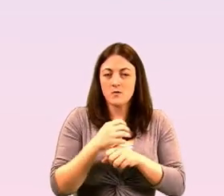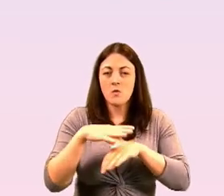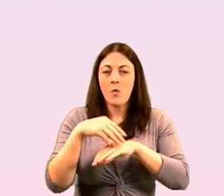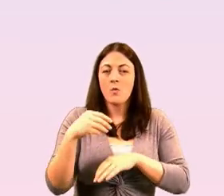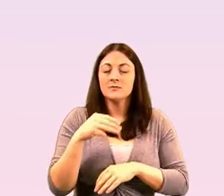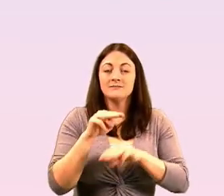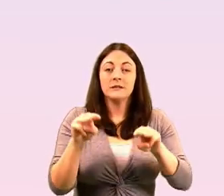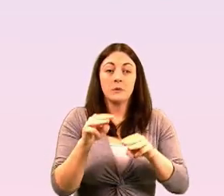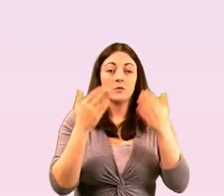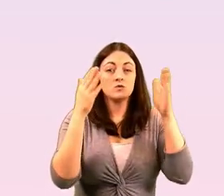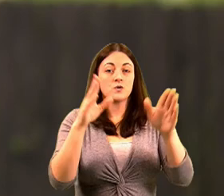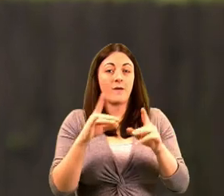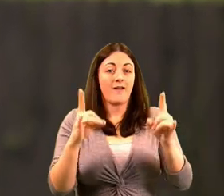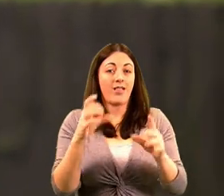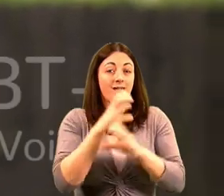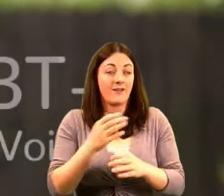healthcare thank you